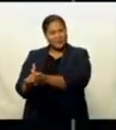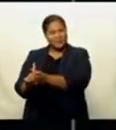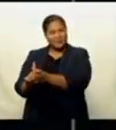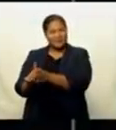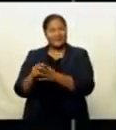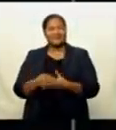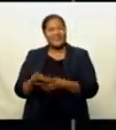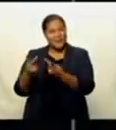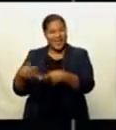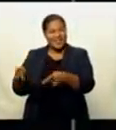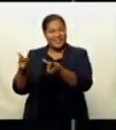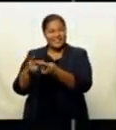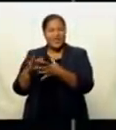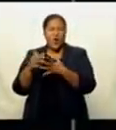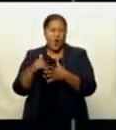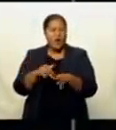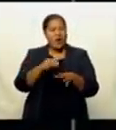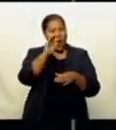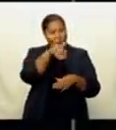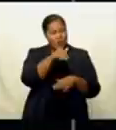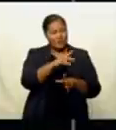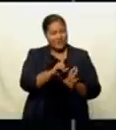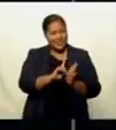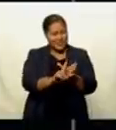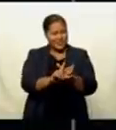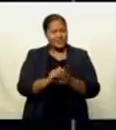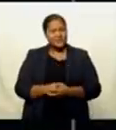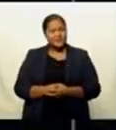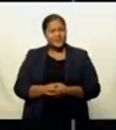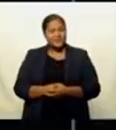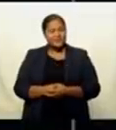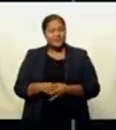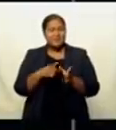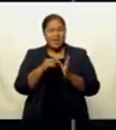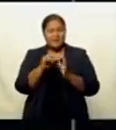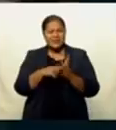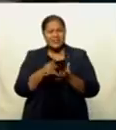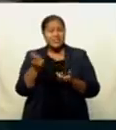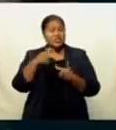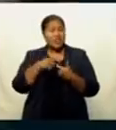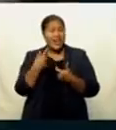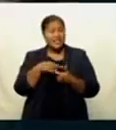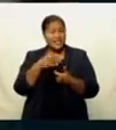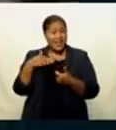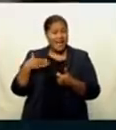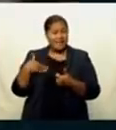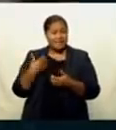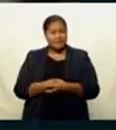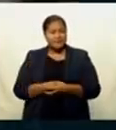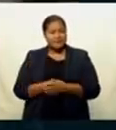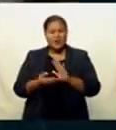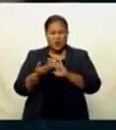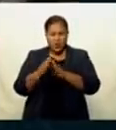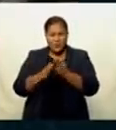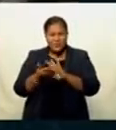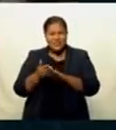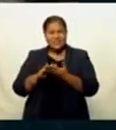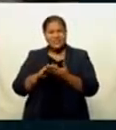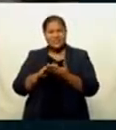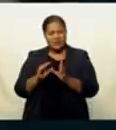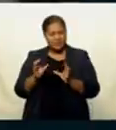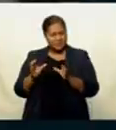facilities or home isolation. And Apanisa Wangai-Rendoghuu joins us live now. Apanisa, communities and clusters,